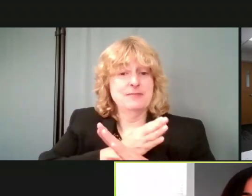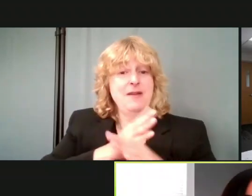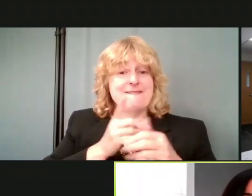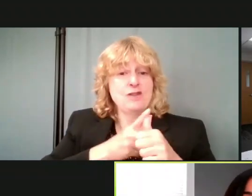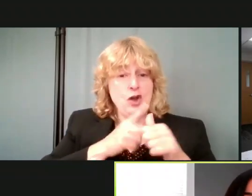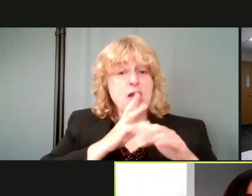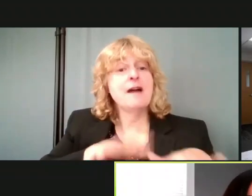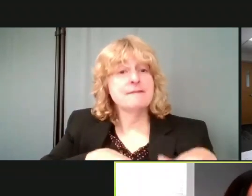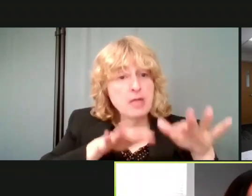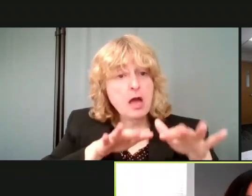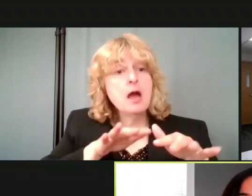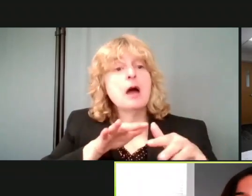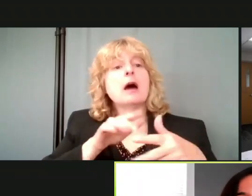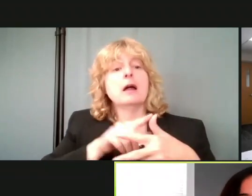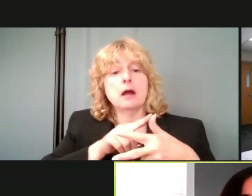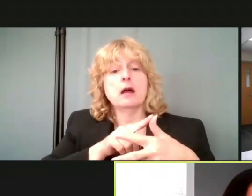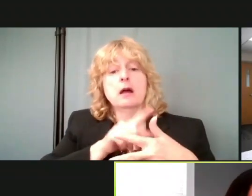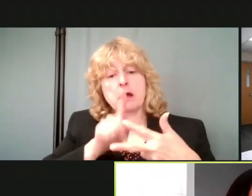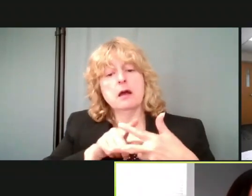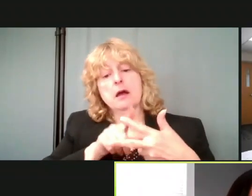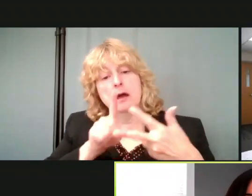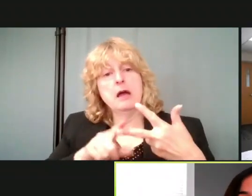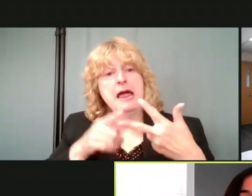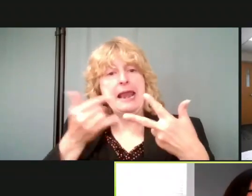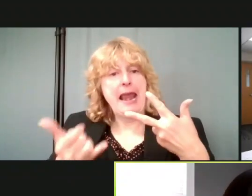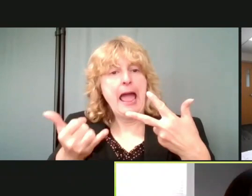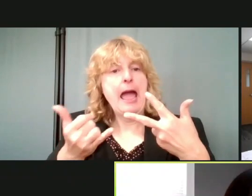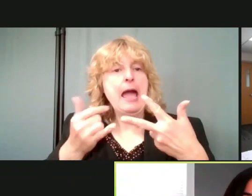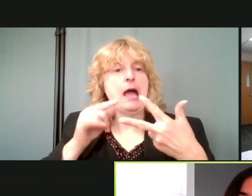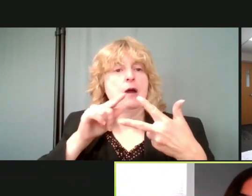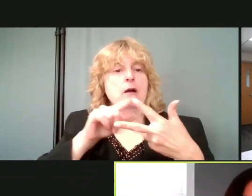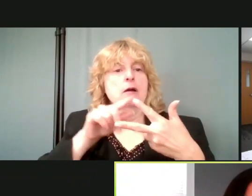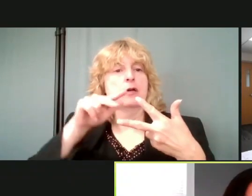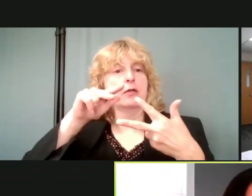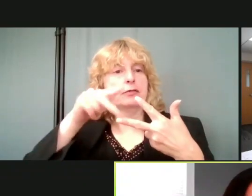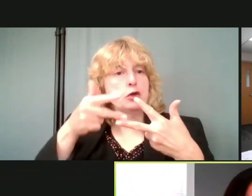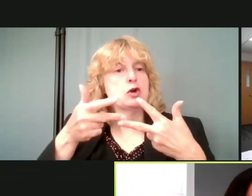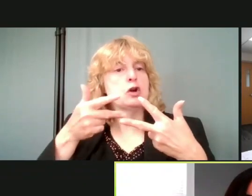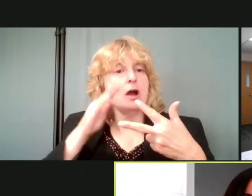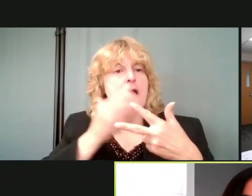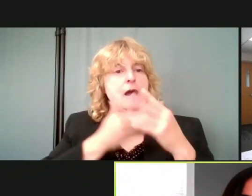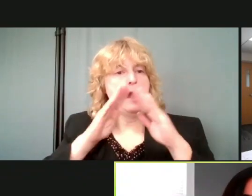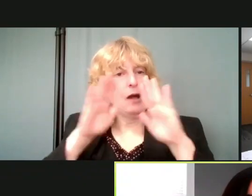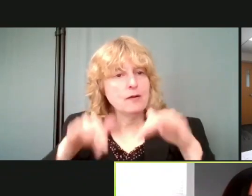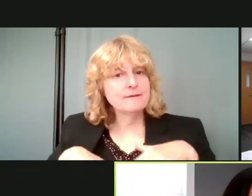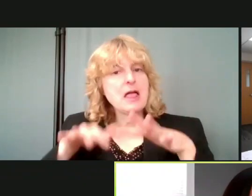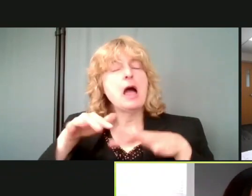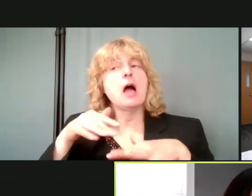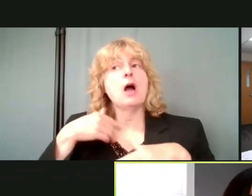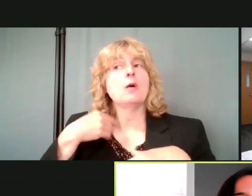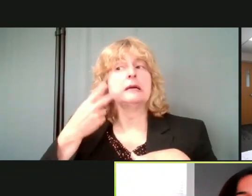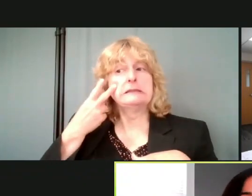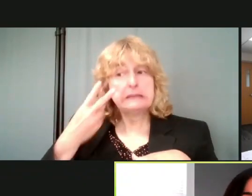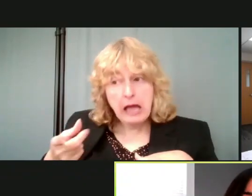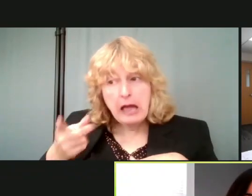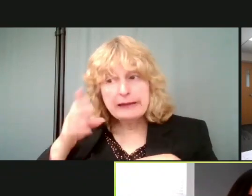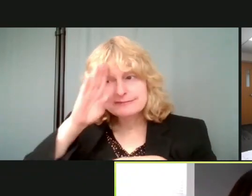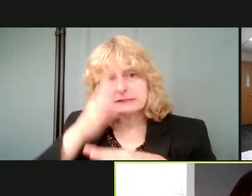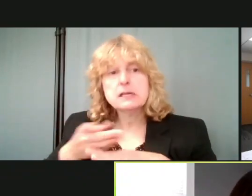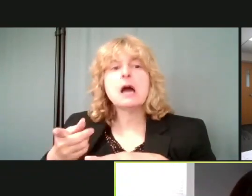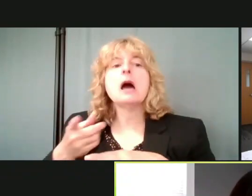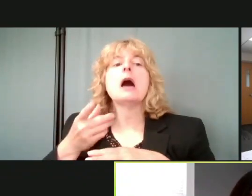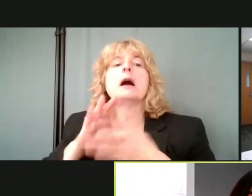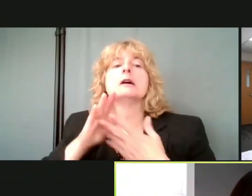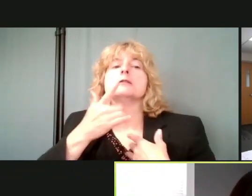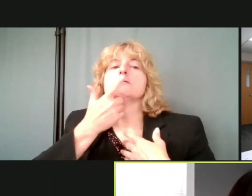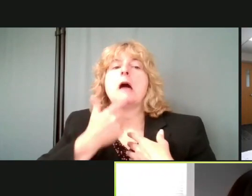this is an ongoing occurrence. And what are we seeing? Heat keeps flaring up. Um, so as a result, we are now looking